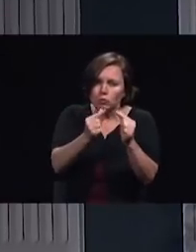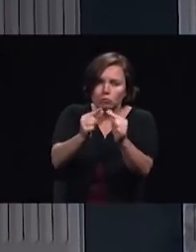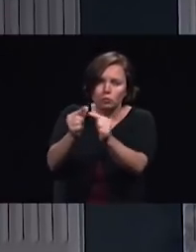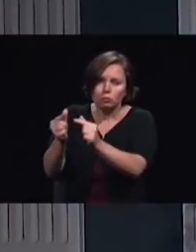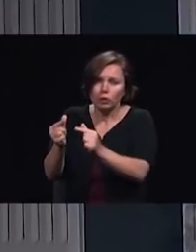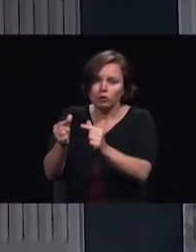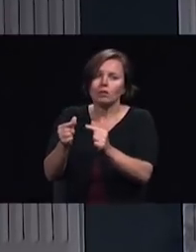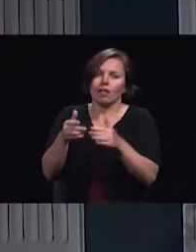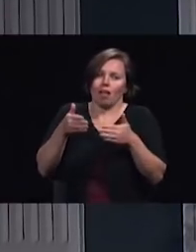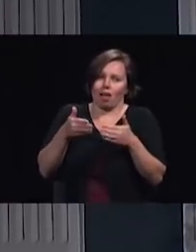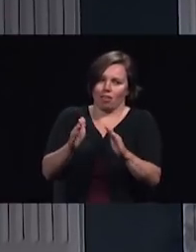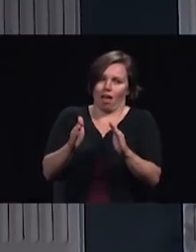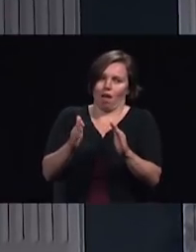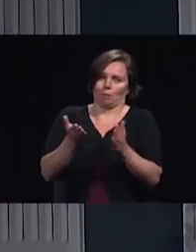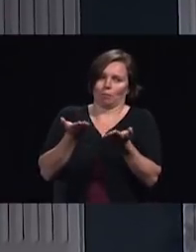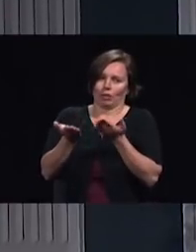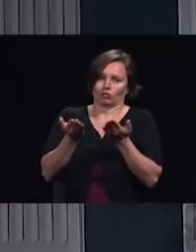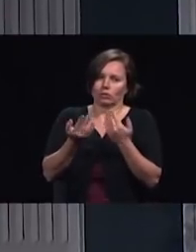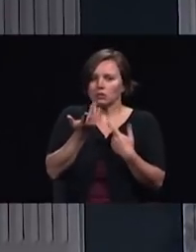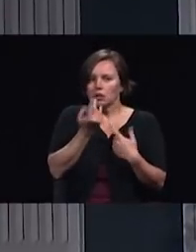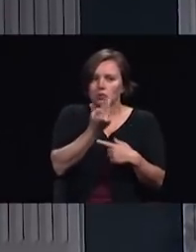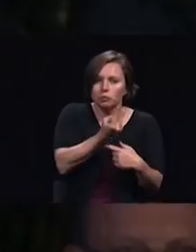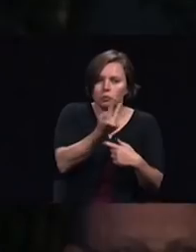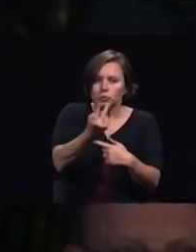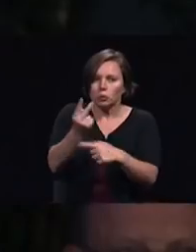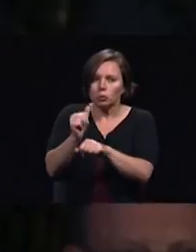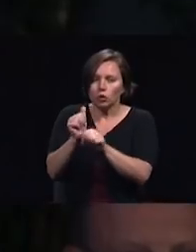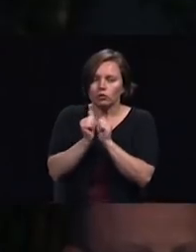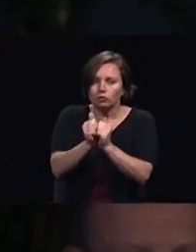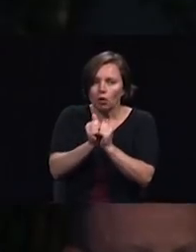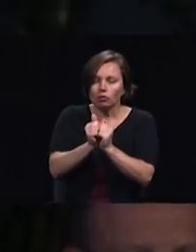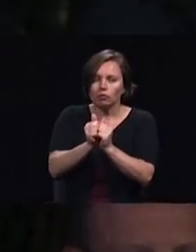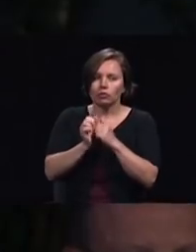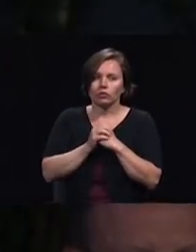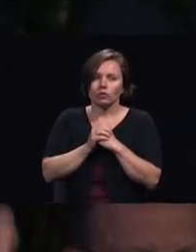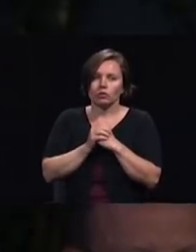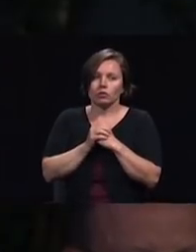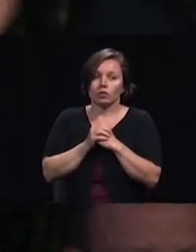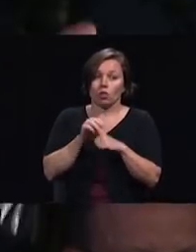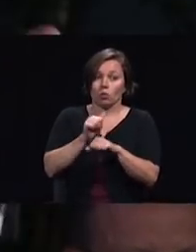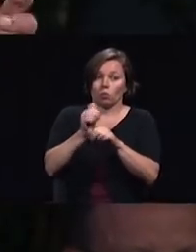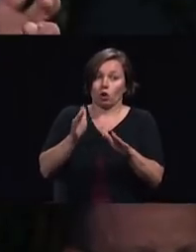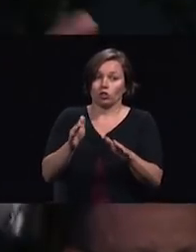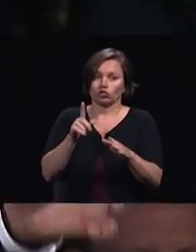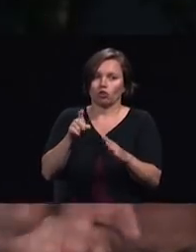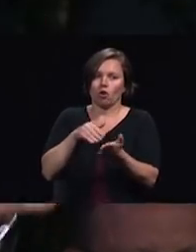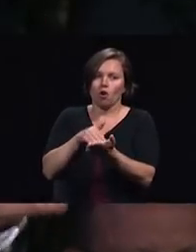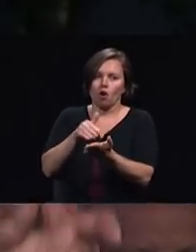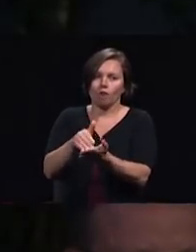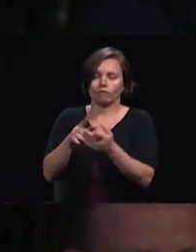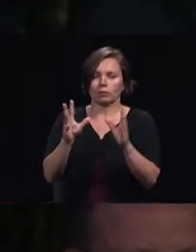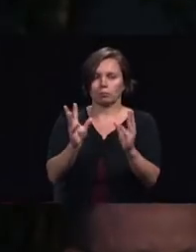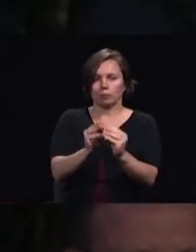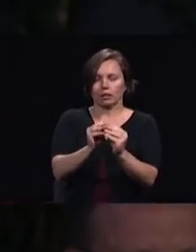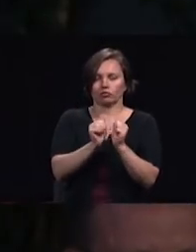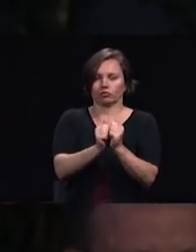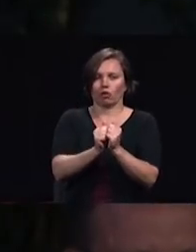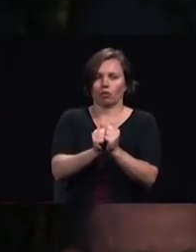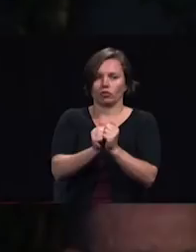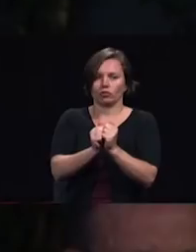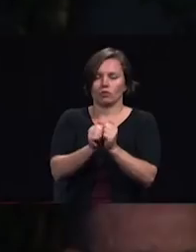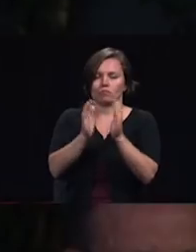laboring two and two in different parts of all our large cities the workers in each city should frequently meet together for counsel and prayer